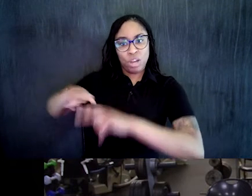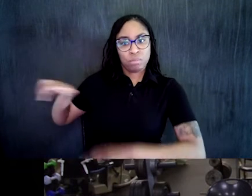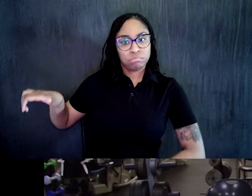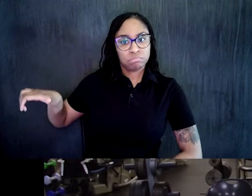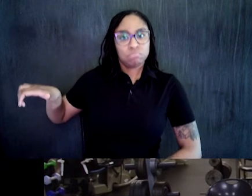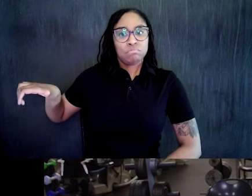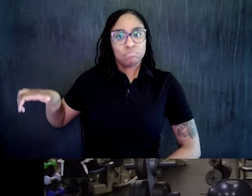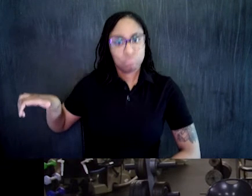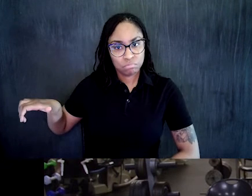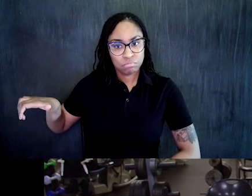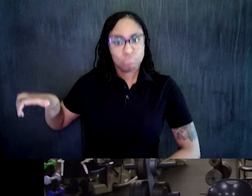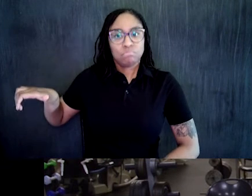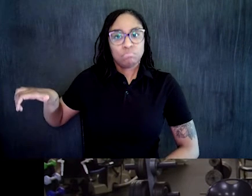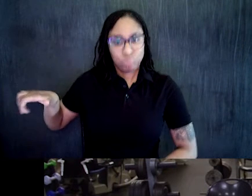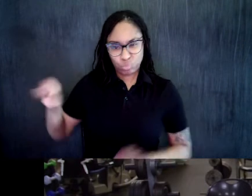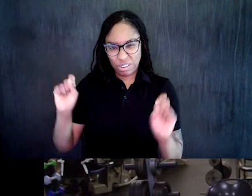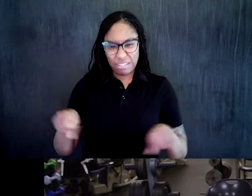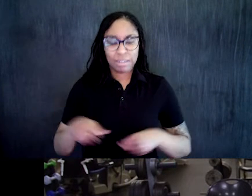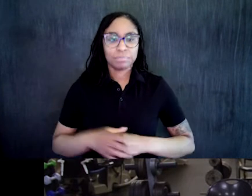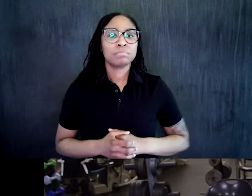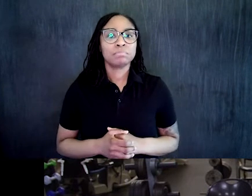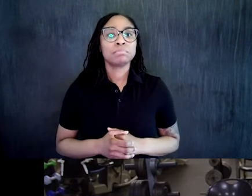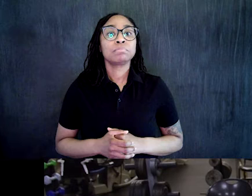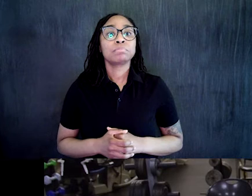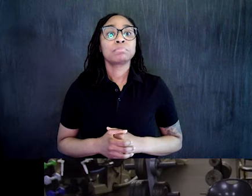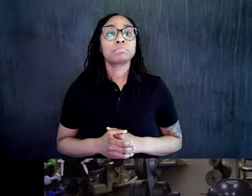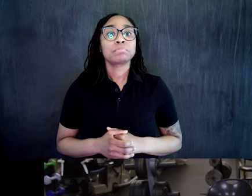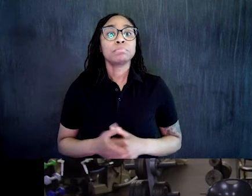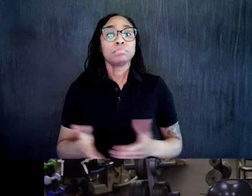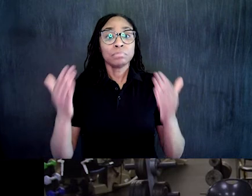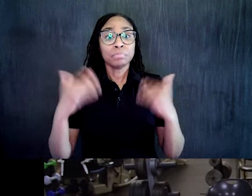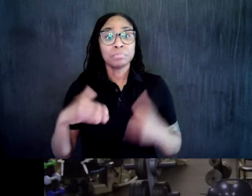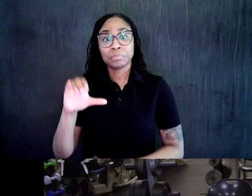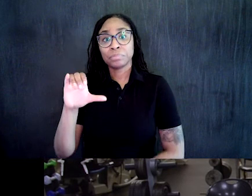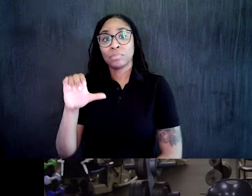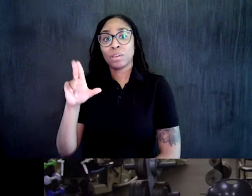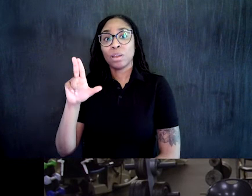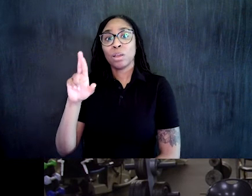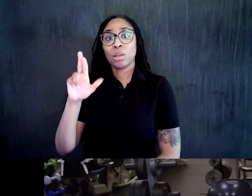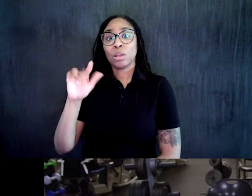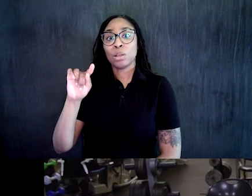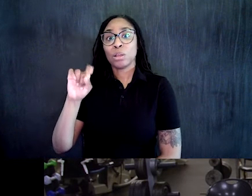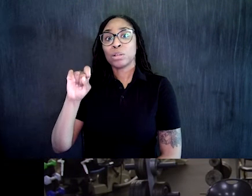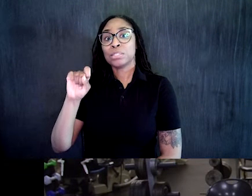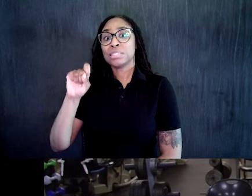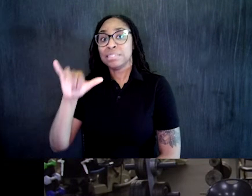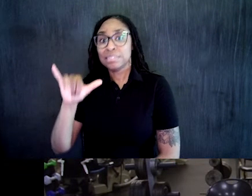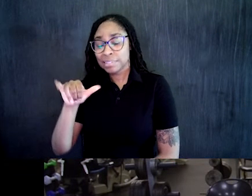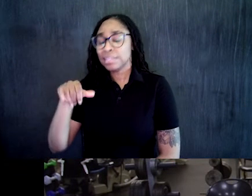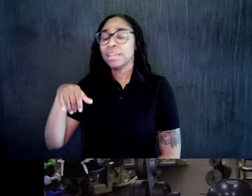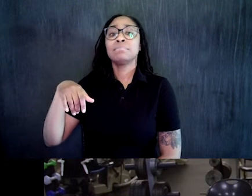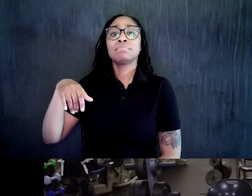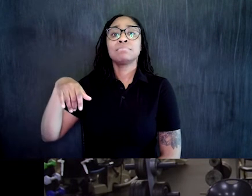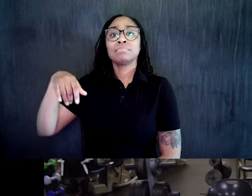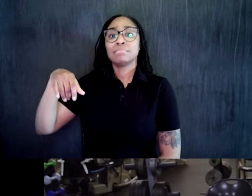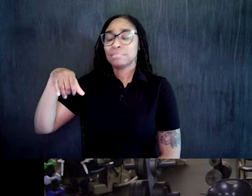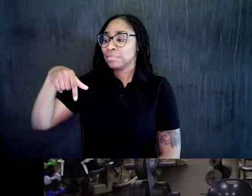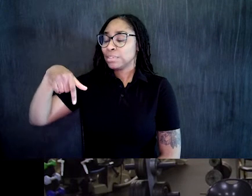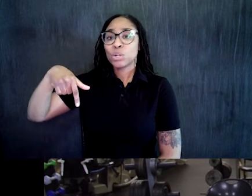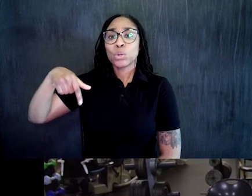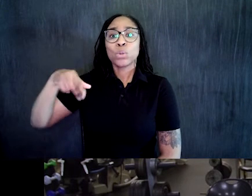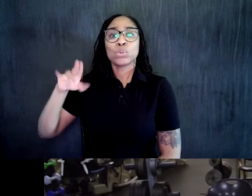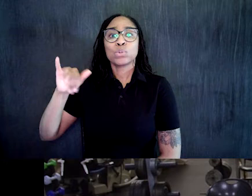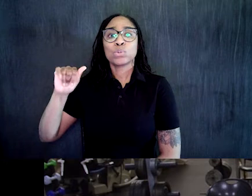up and back down. All right? As you press, make sure that you're pushing through your toes, that you're not letting your feet fall out.